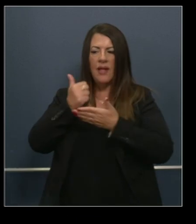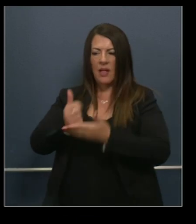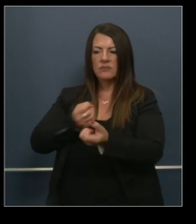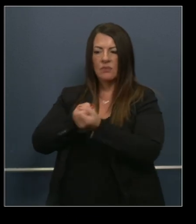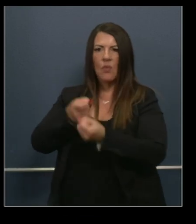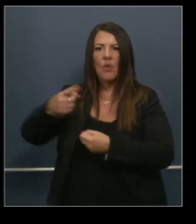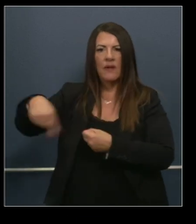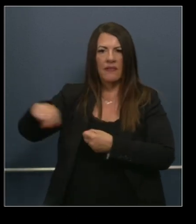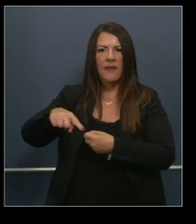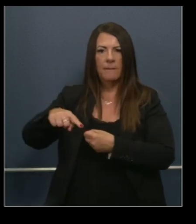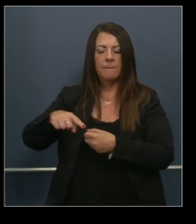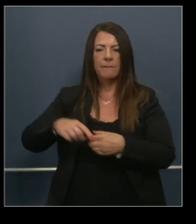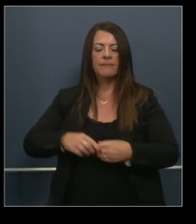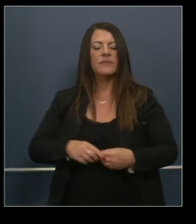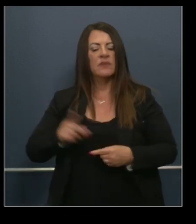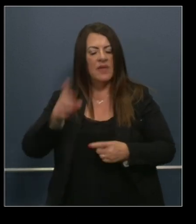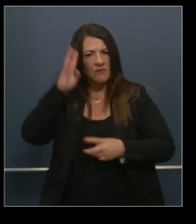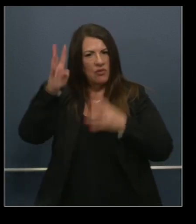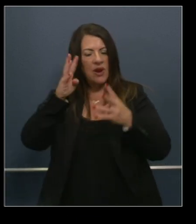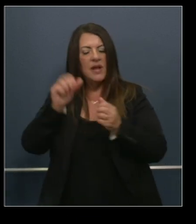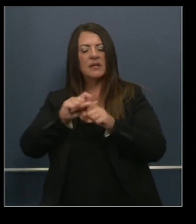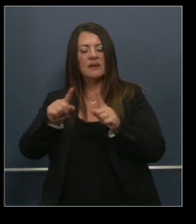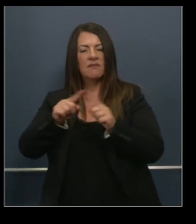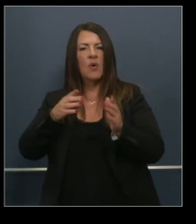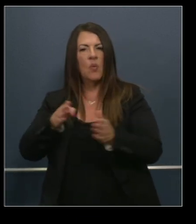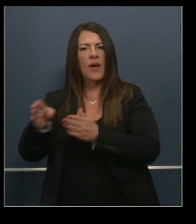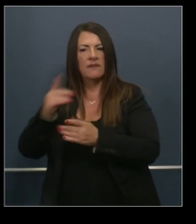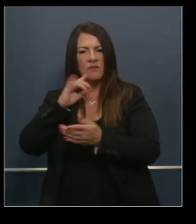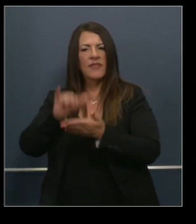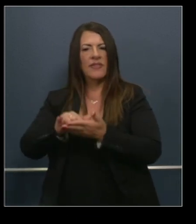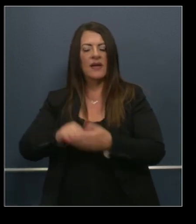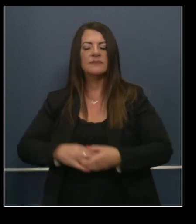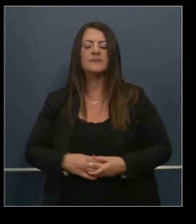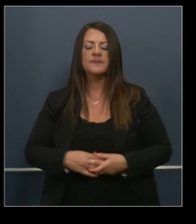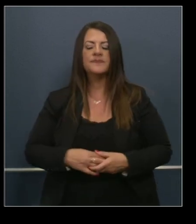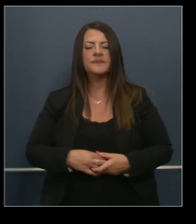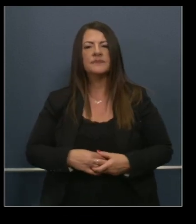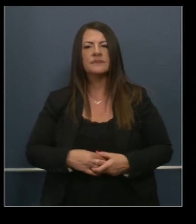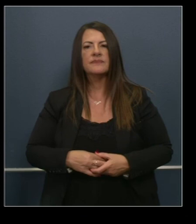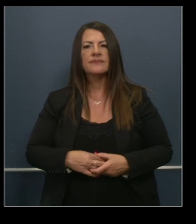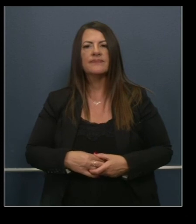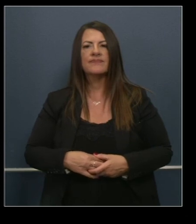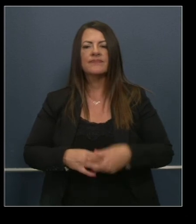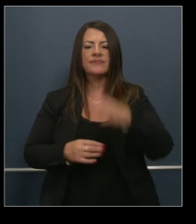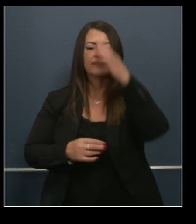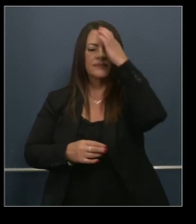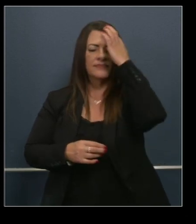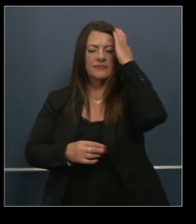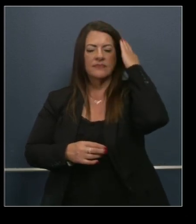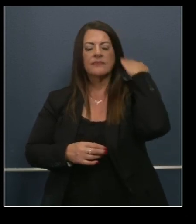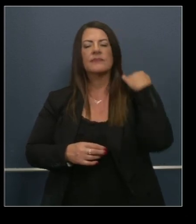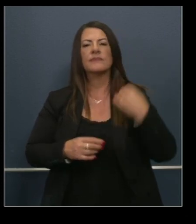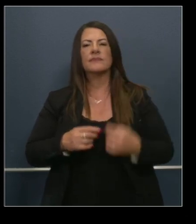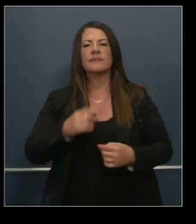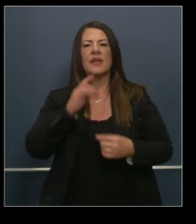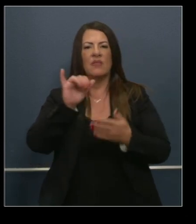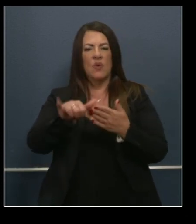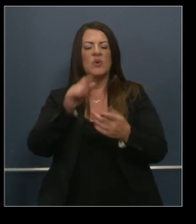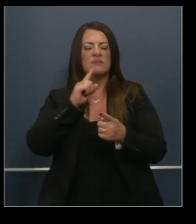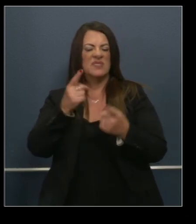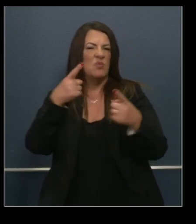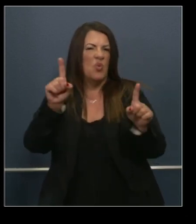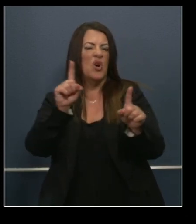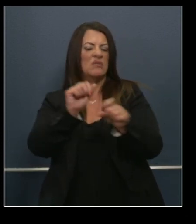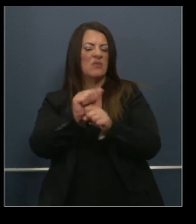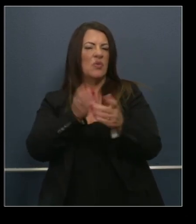even during distance learning. So that, as I said, is something that's being worked through in terms of